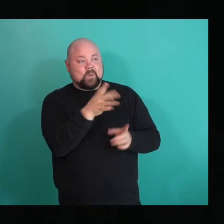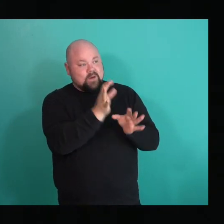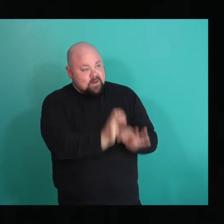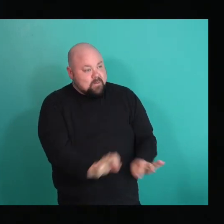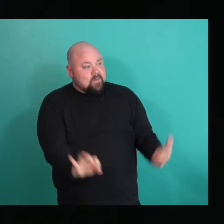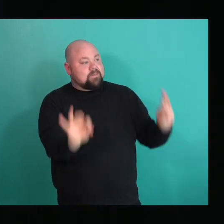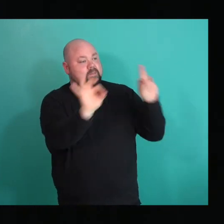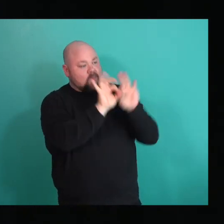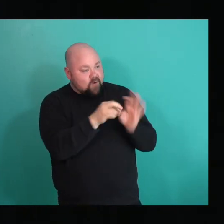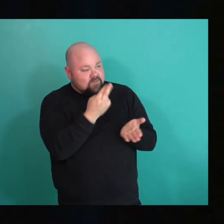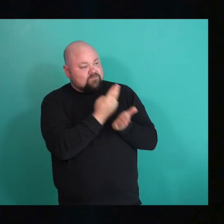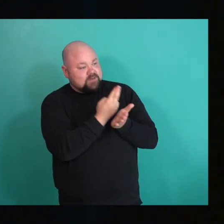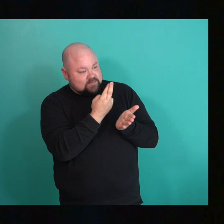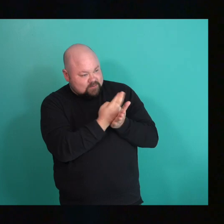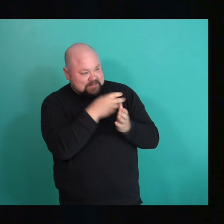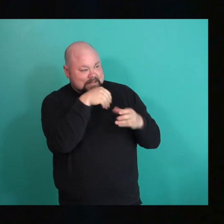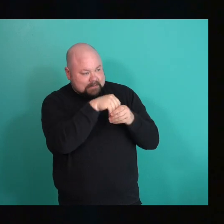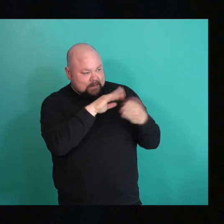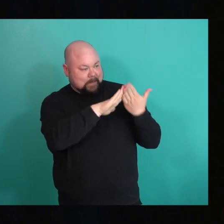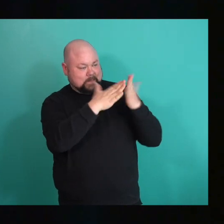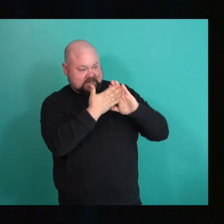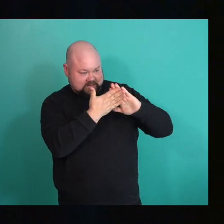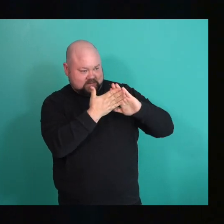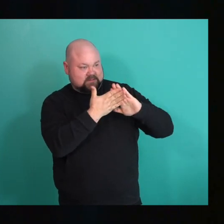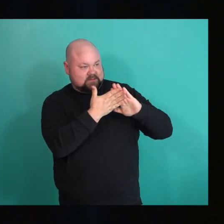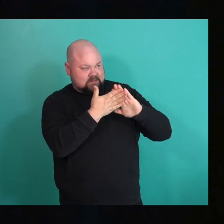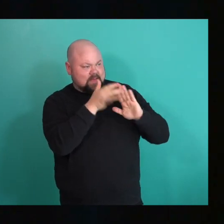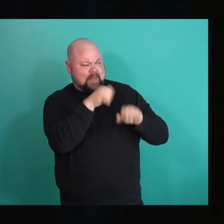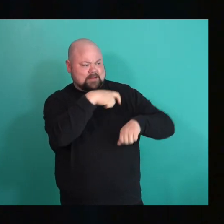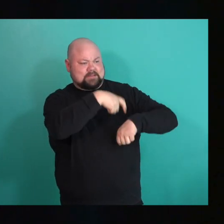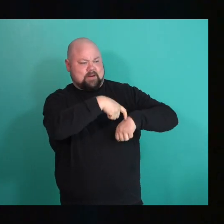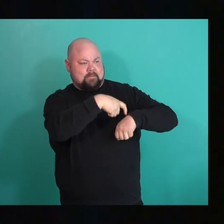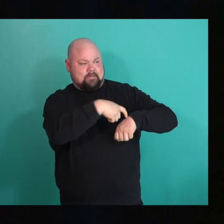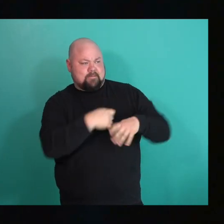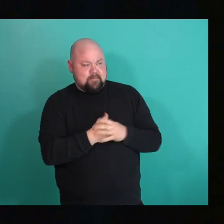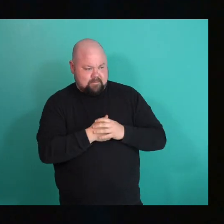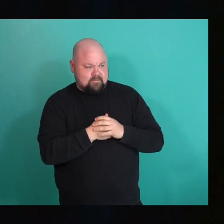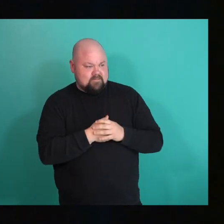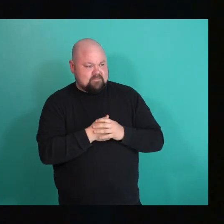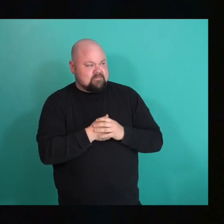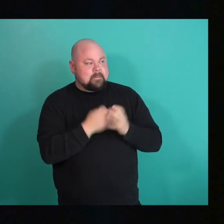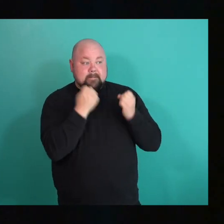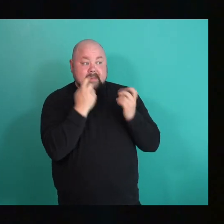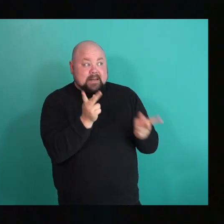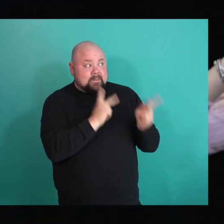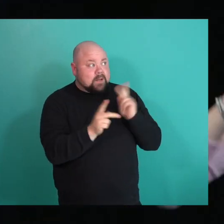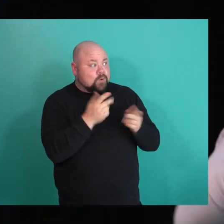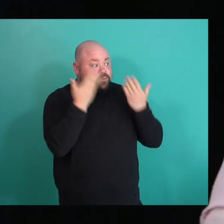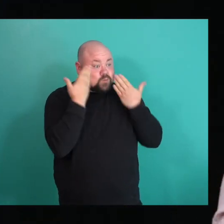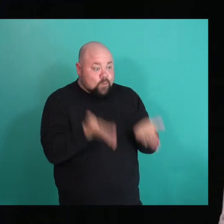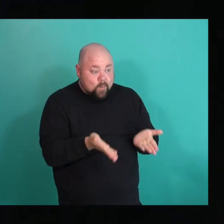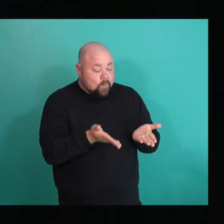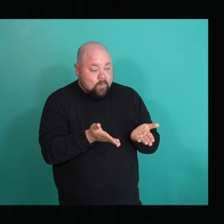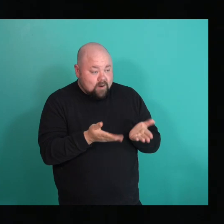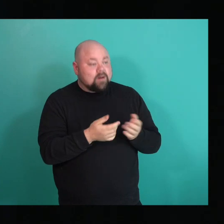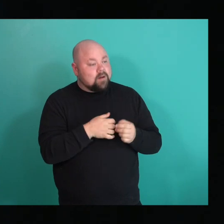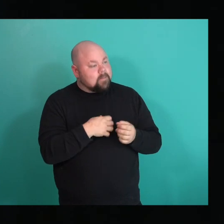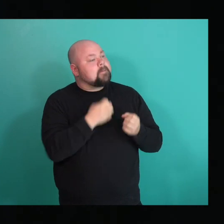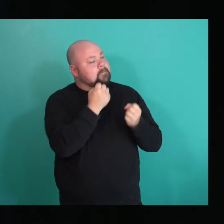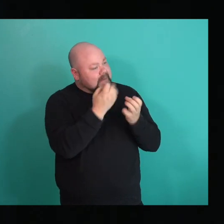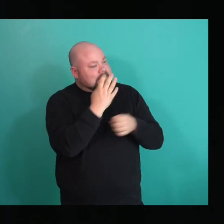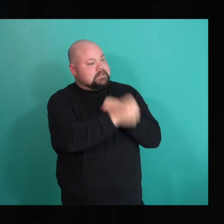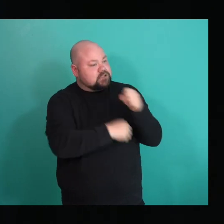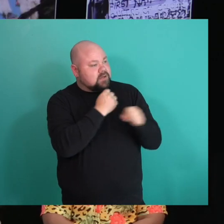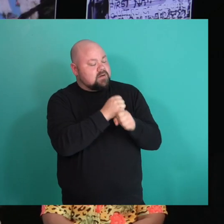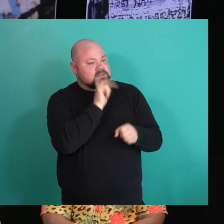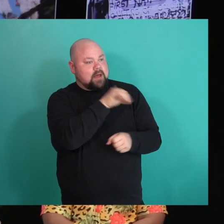resource for a community for a certain time. And, you know, nobody talks about it anymore, but for a number of years, that was